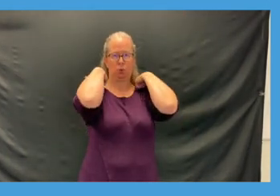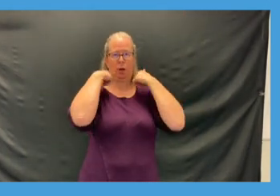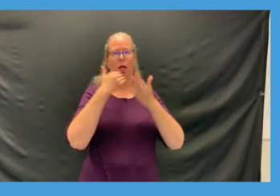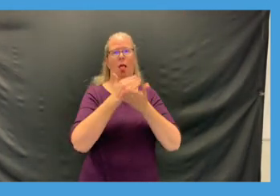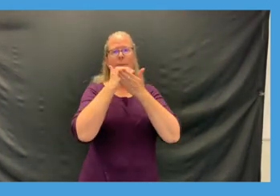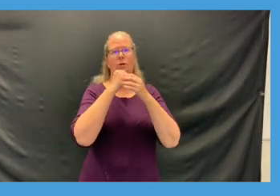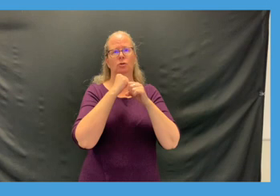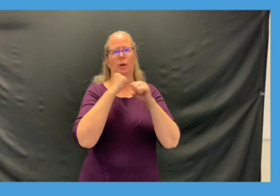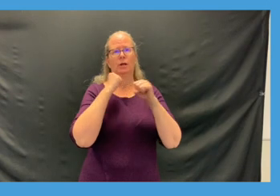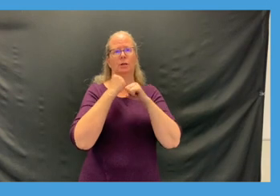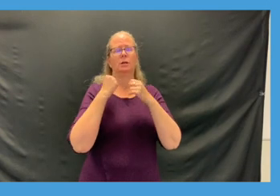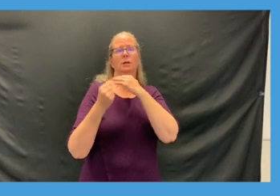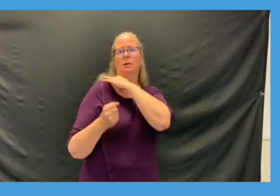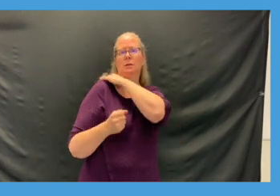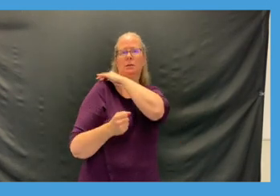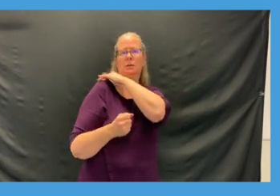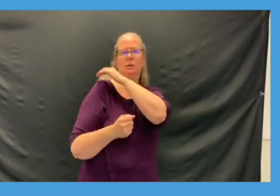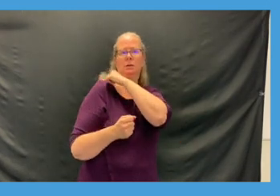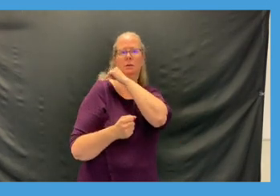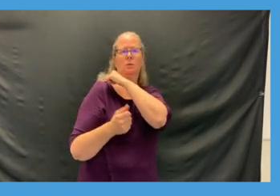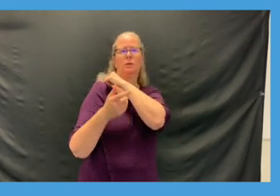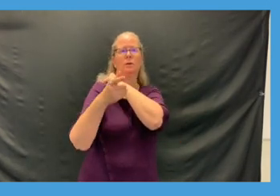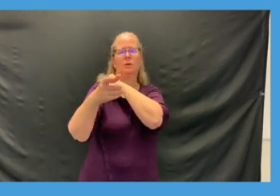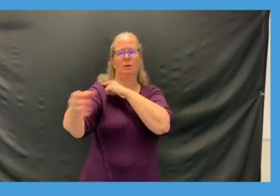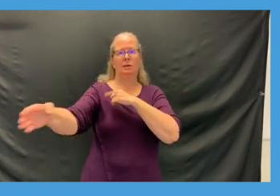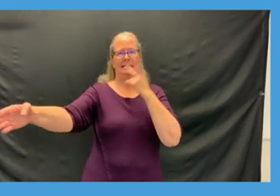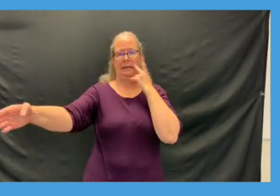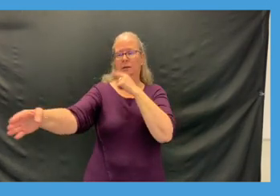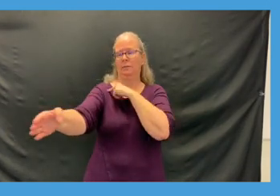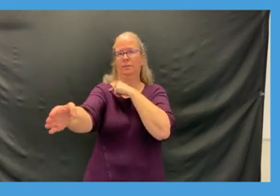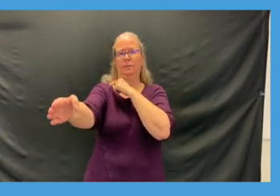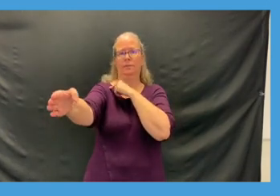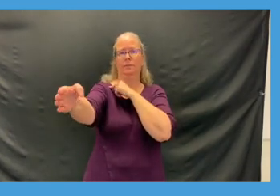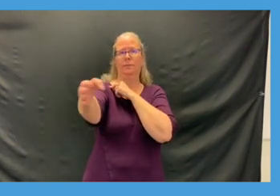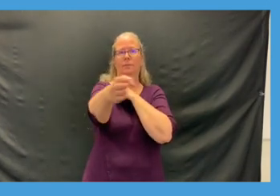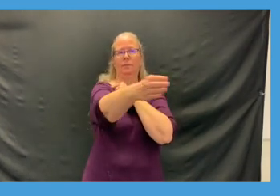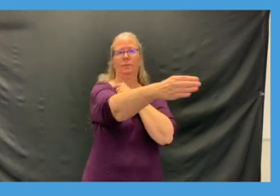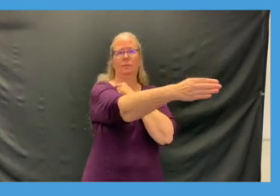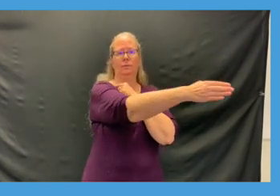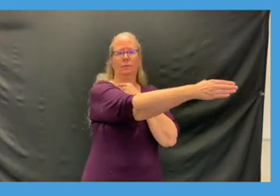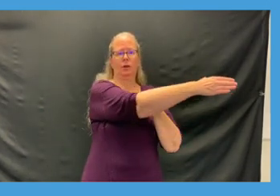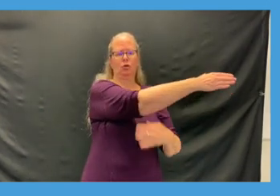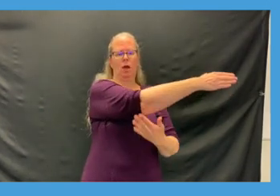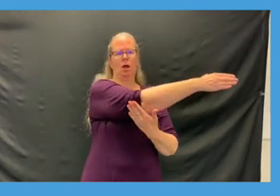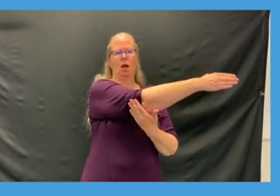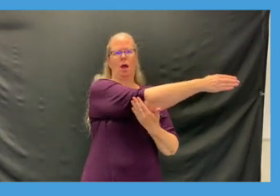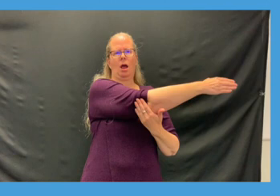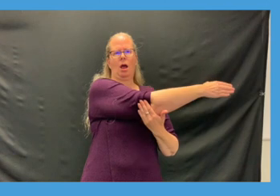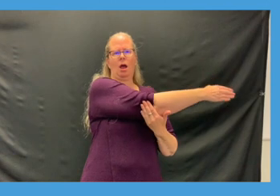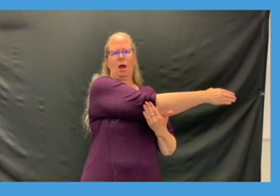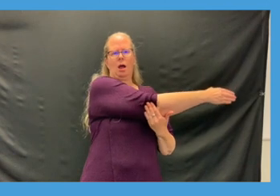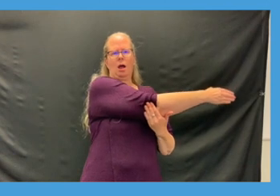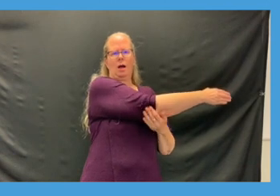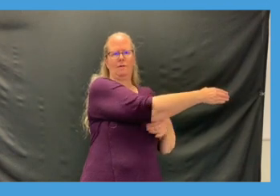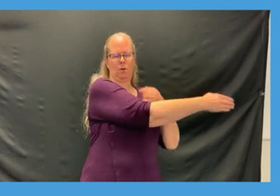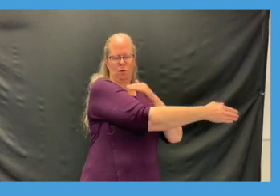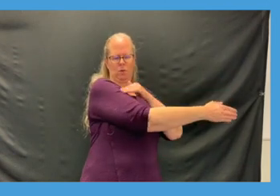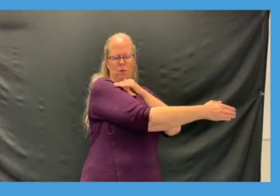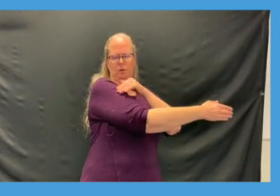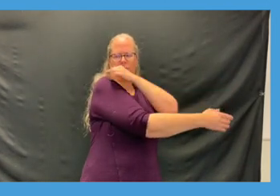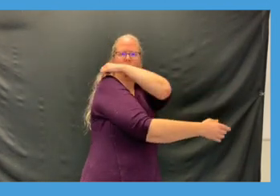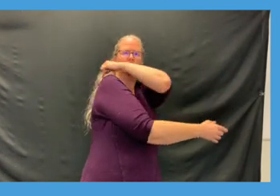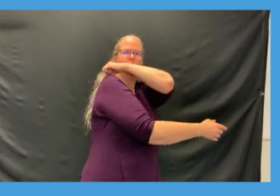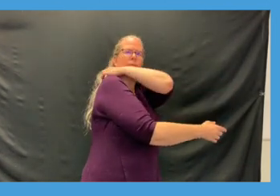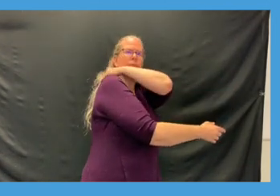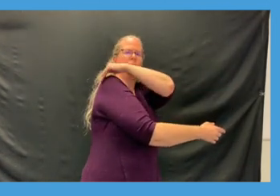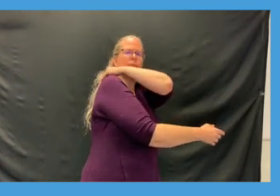out our shoulders so you're gonna take one arm in front of you and bring it across your body and then you can kind of pull at it a bit and you should feel a